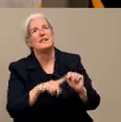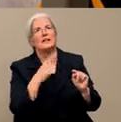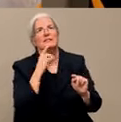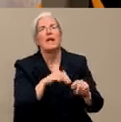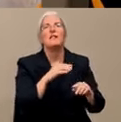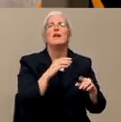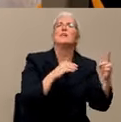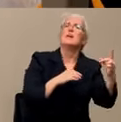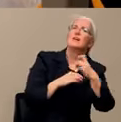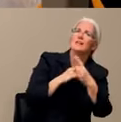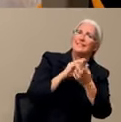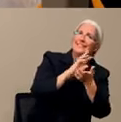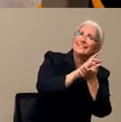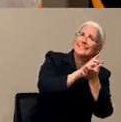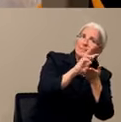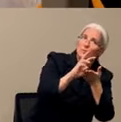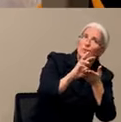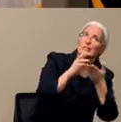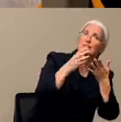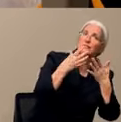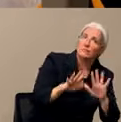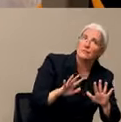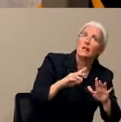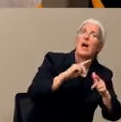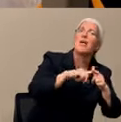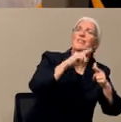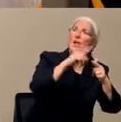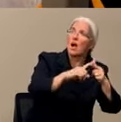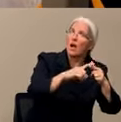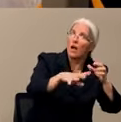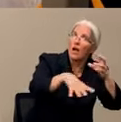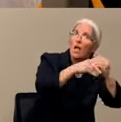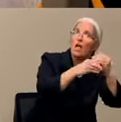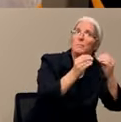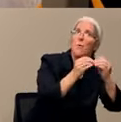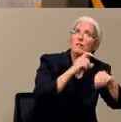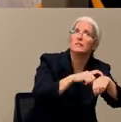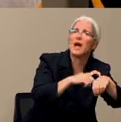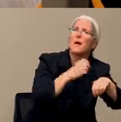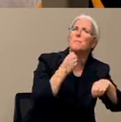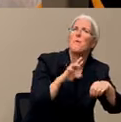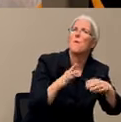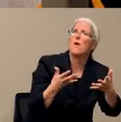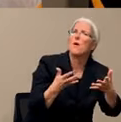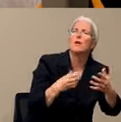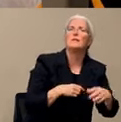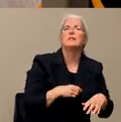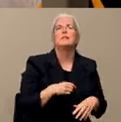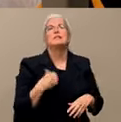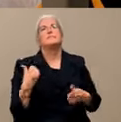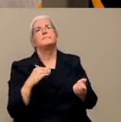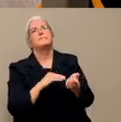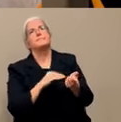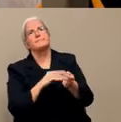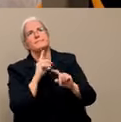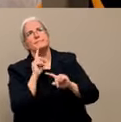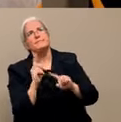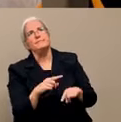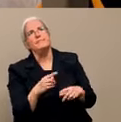long we expect this to continue? Yeah. So, I mean, we just started last Thursday, so they're almost one of the same at this point.